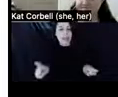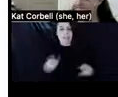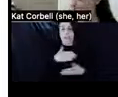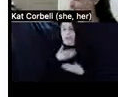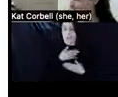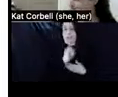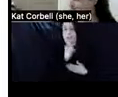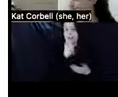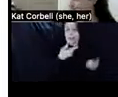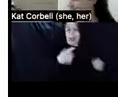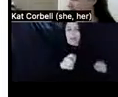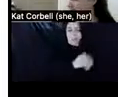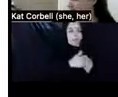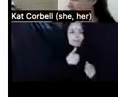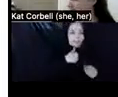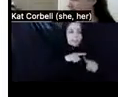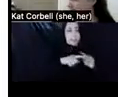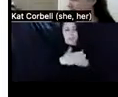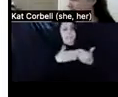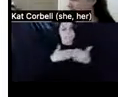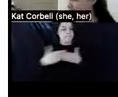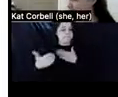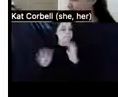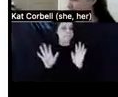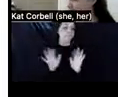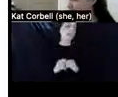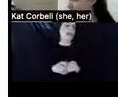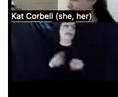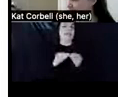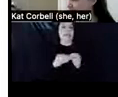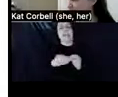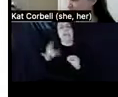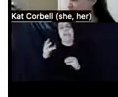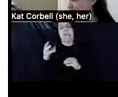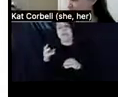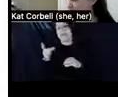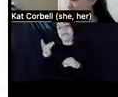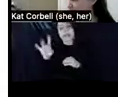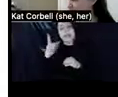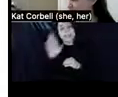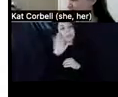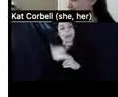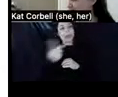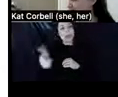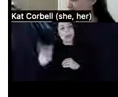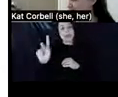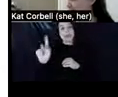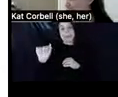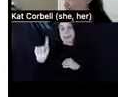But you know, anyway, uh, number 18, we'll hand that over to Kat, I believe.